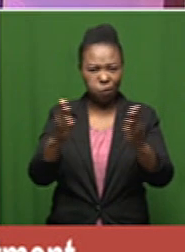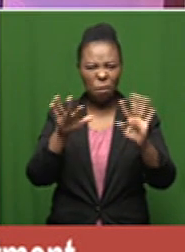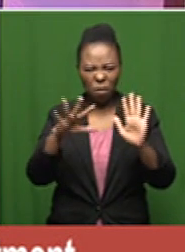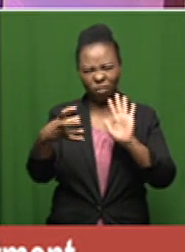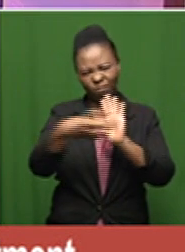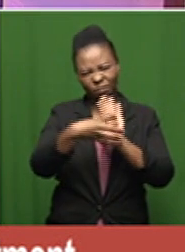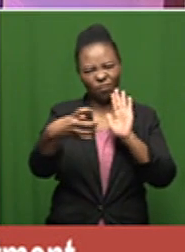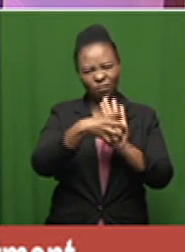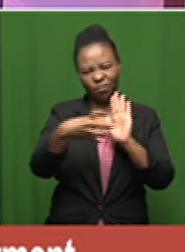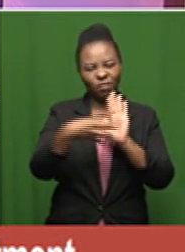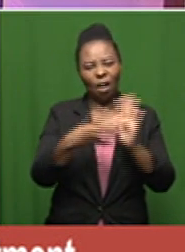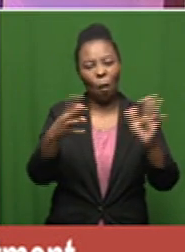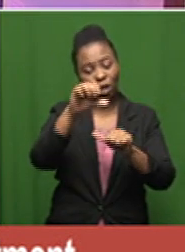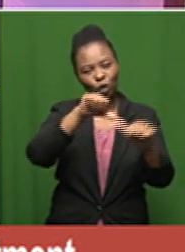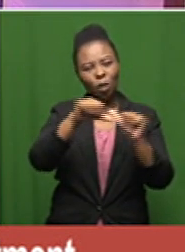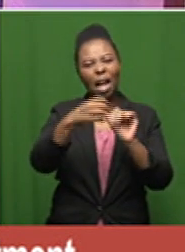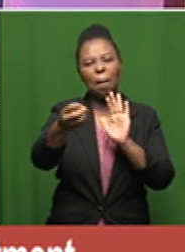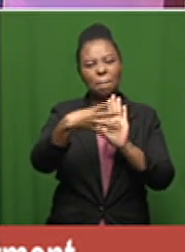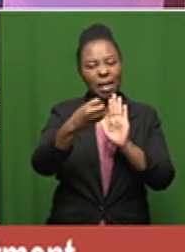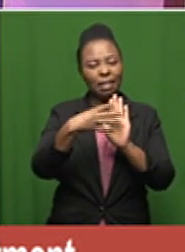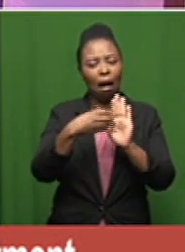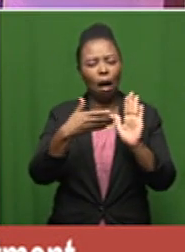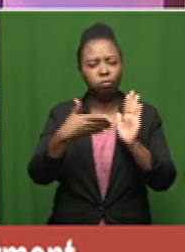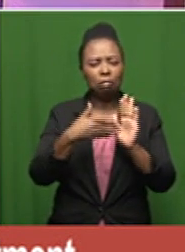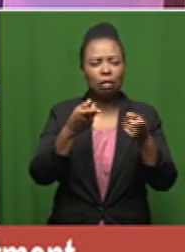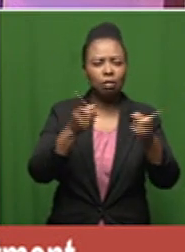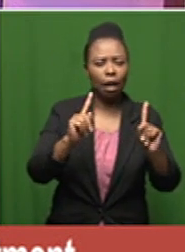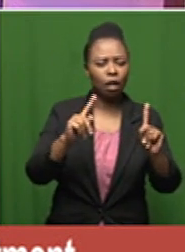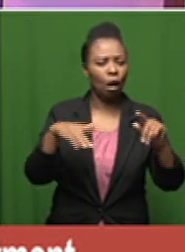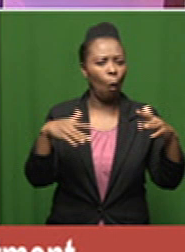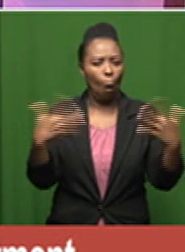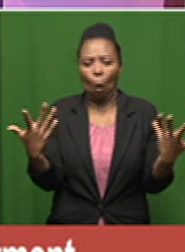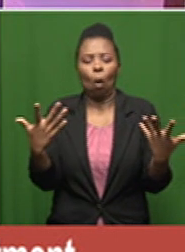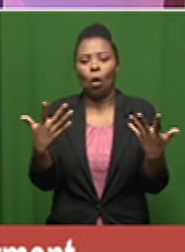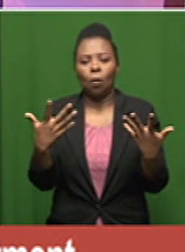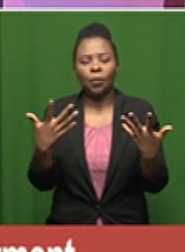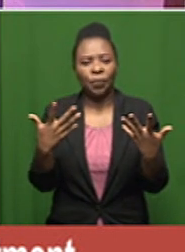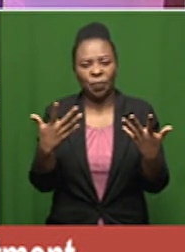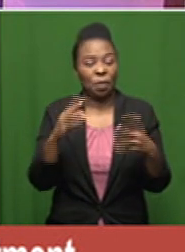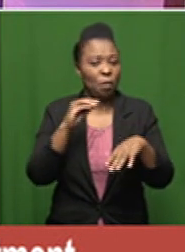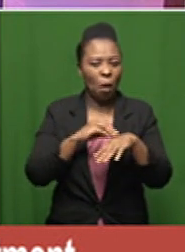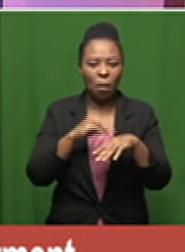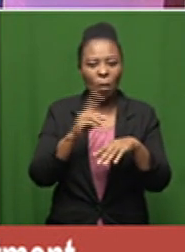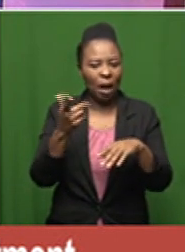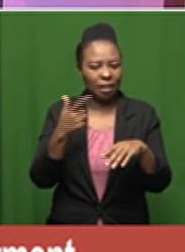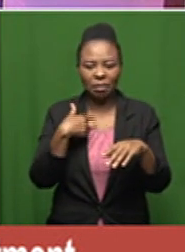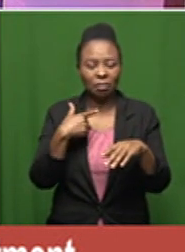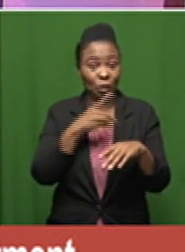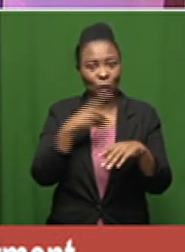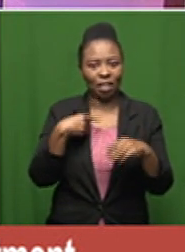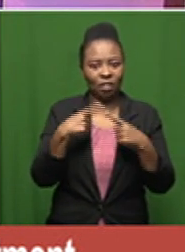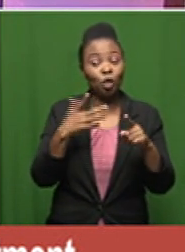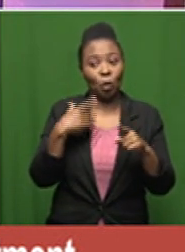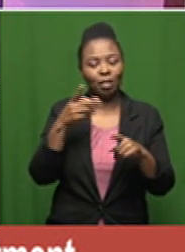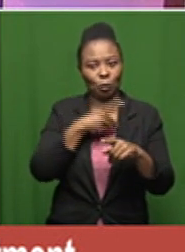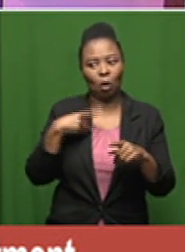on social media and of course the danger is anyone will answer you and probably not a doctor so we're going to get